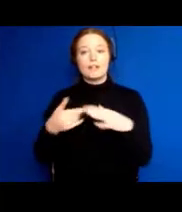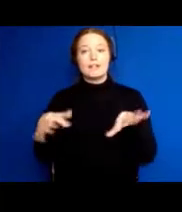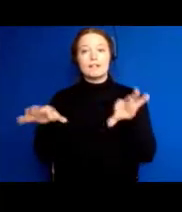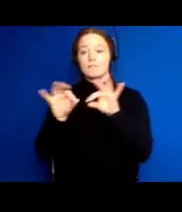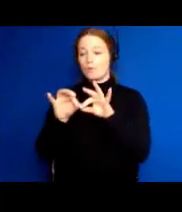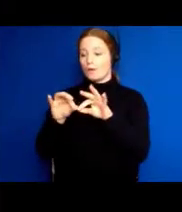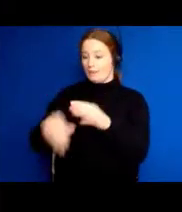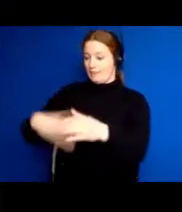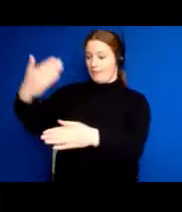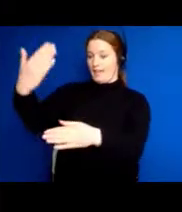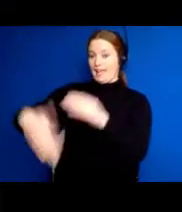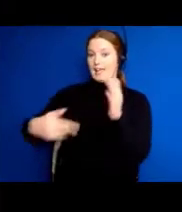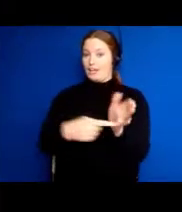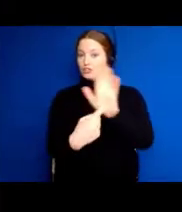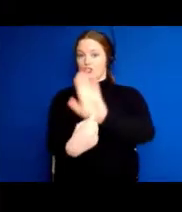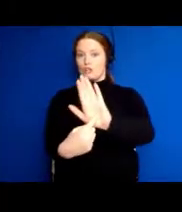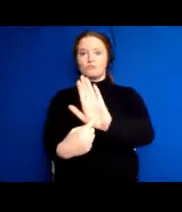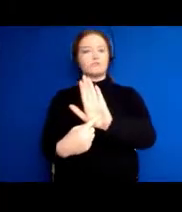process.